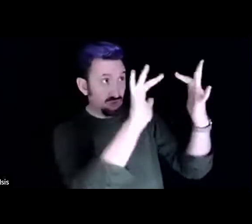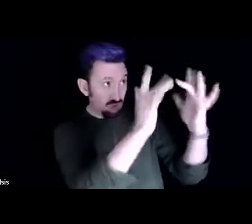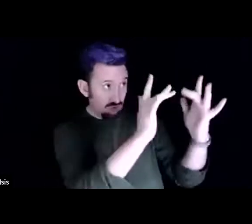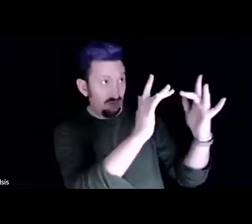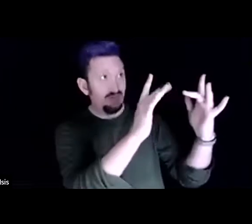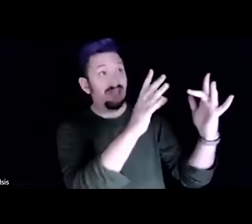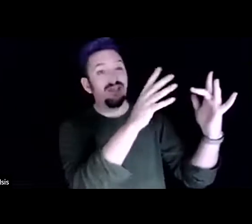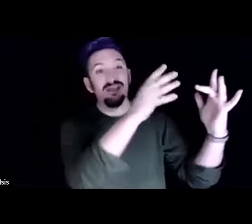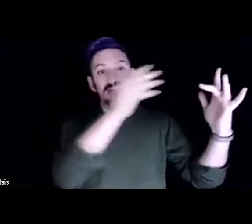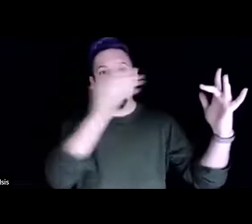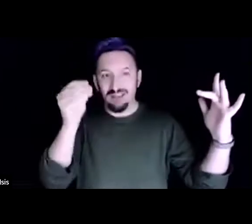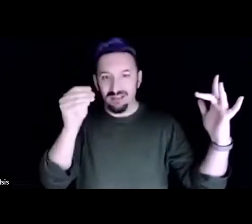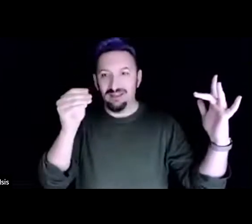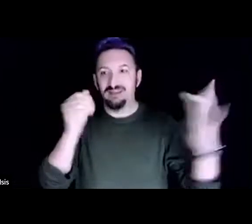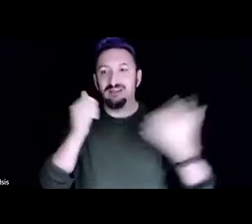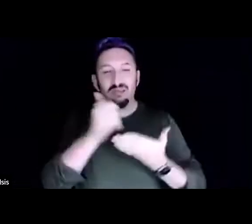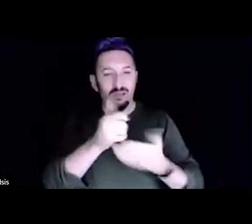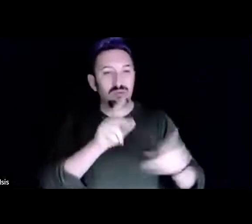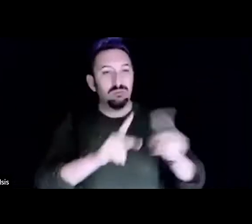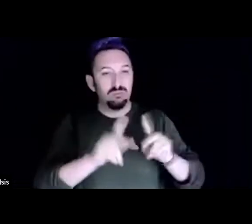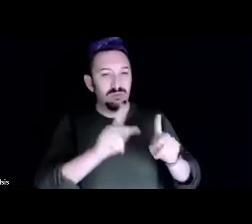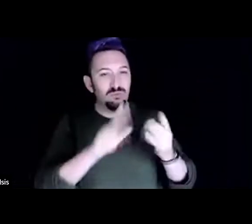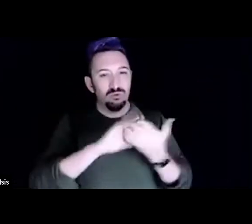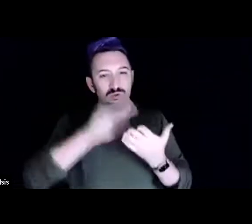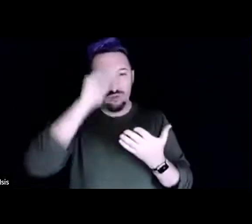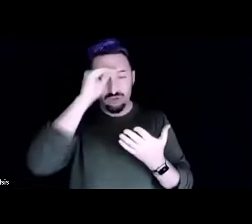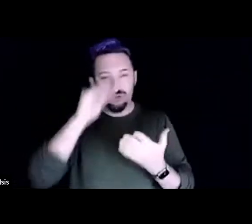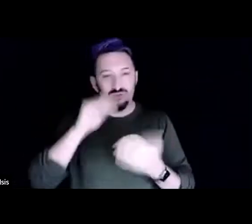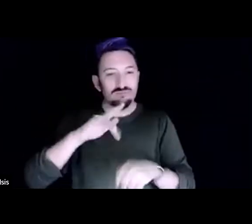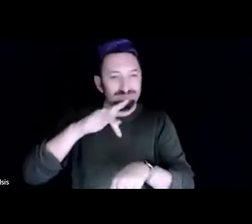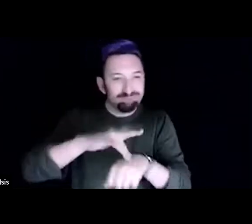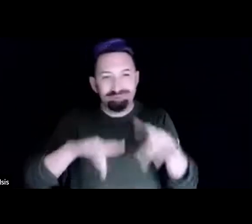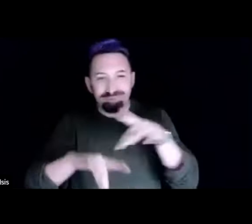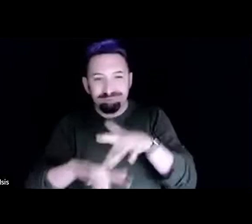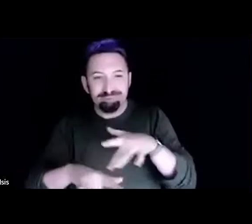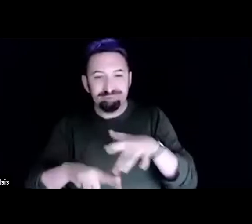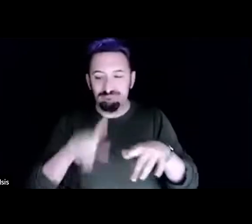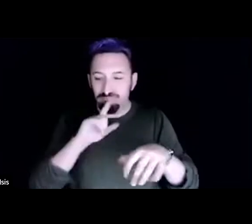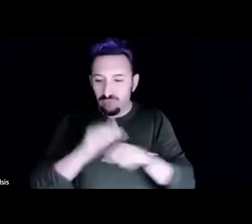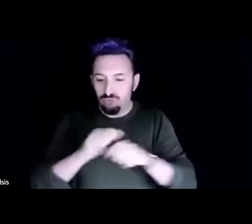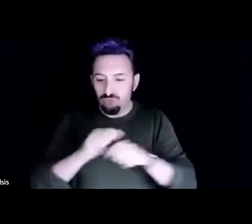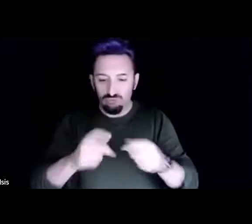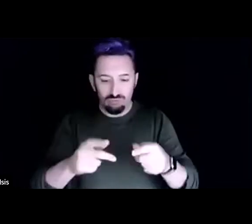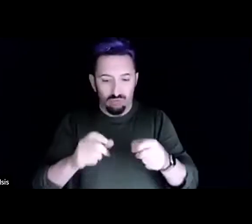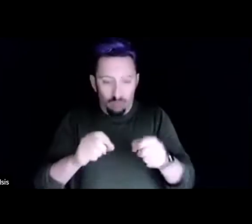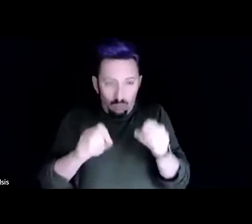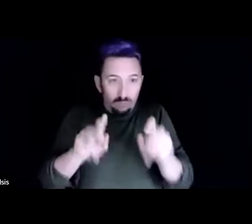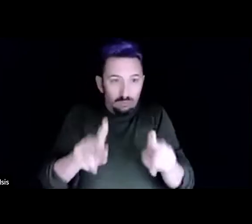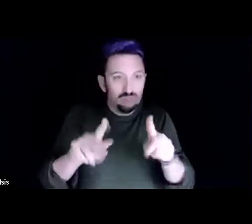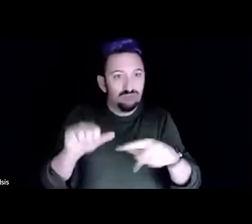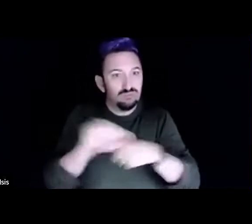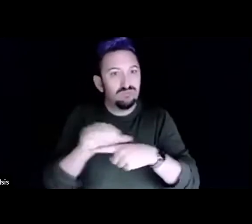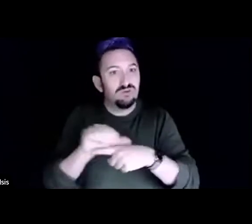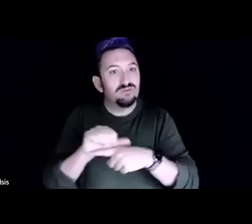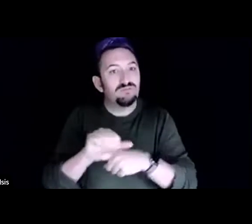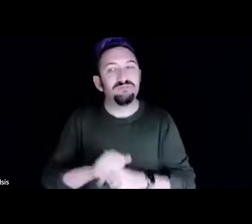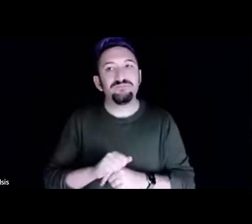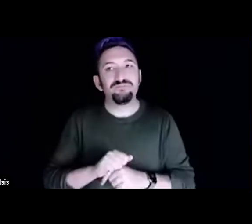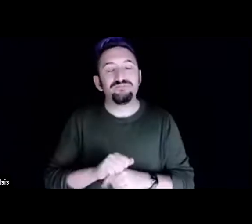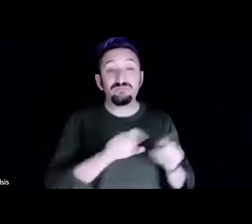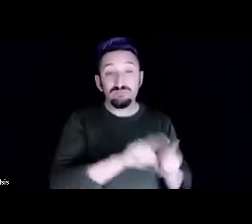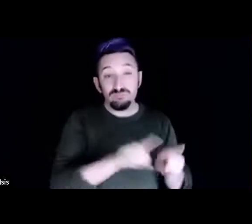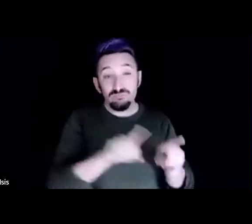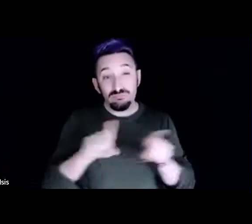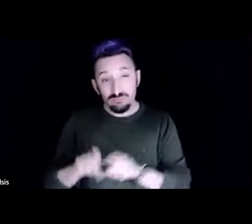internships and with opportunities to practice. The other part of expanding permaculture education for